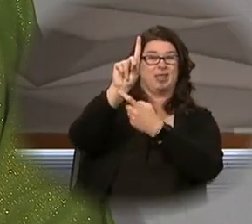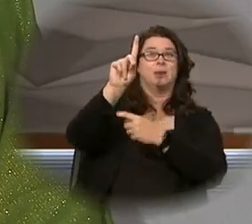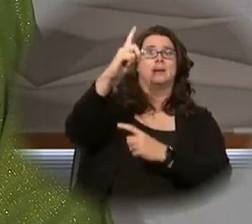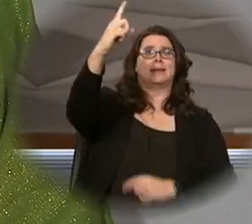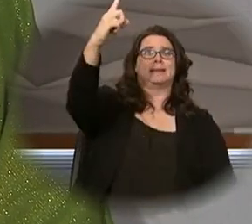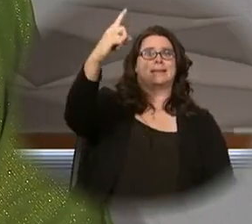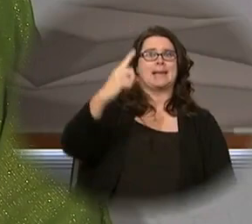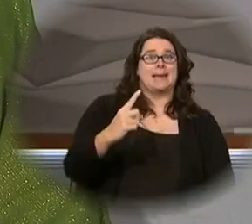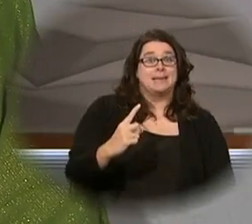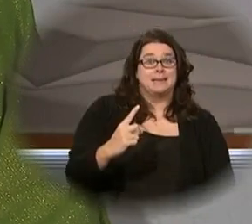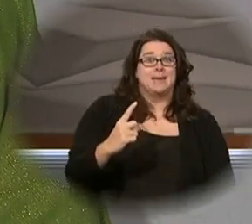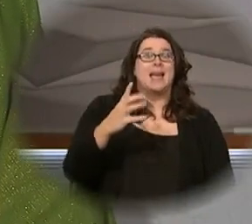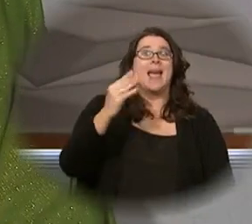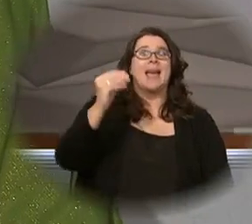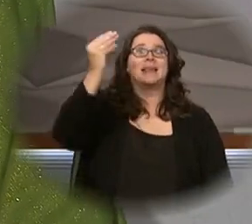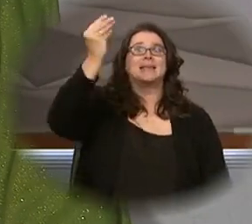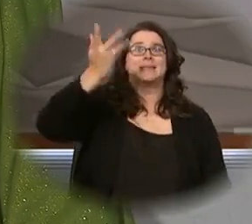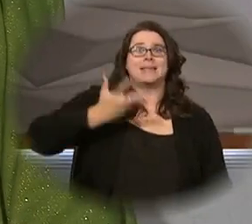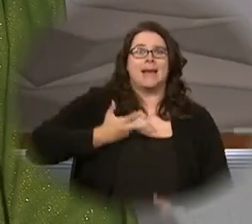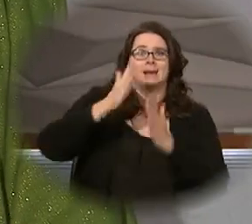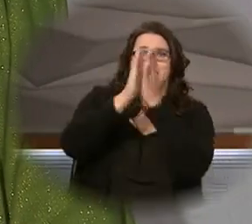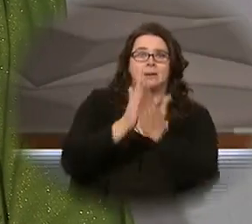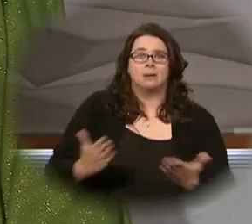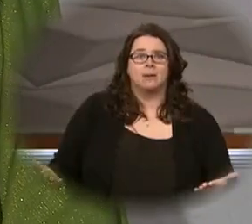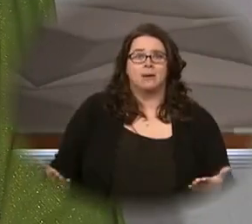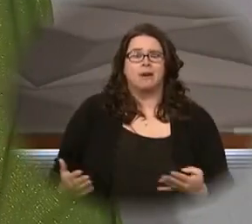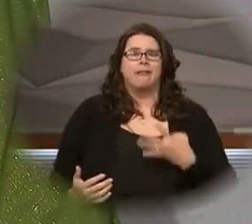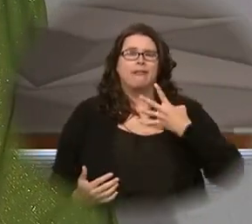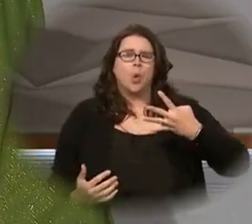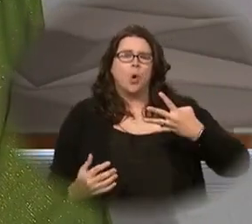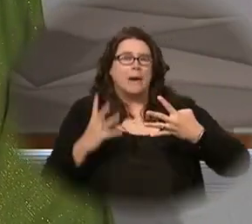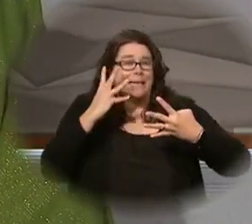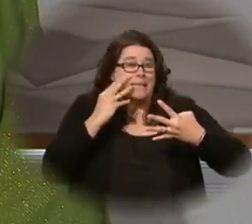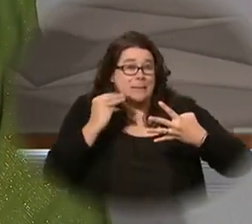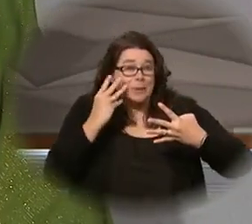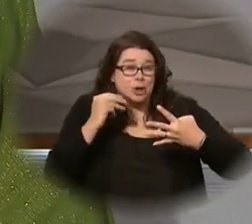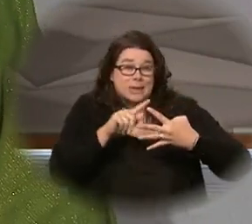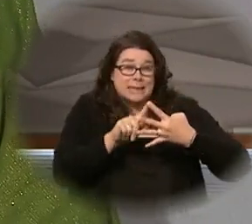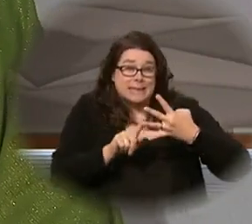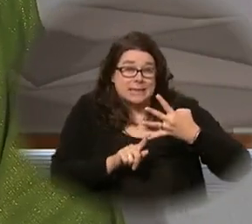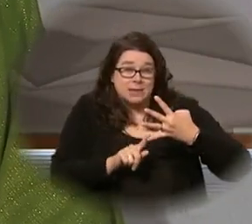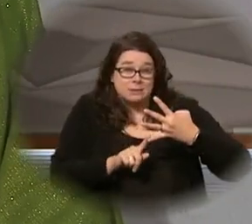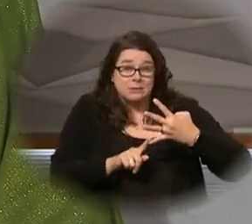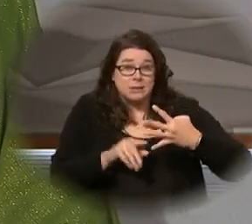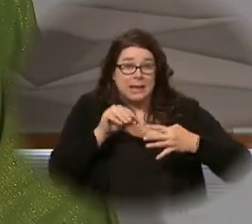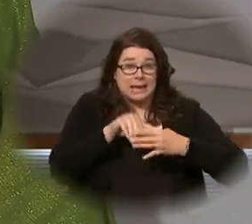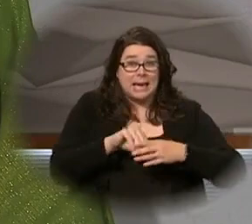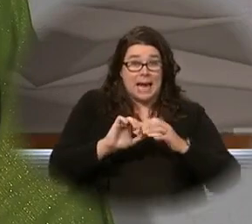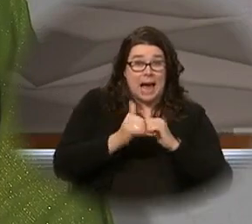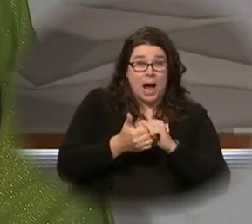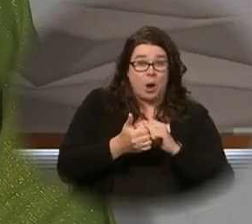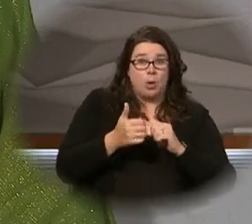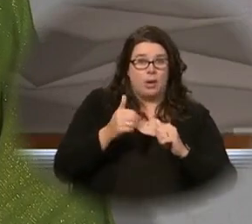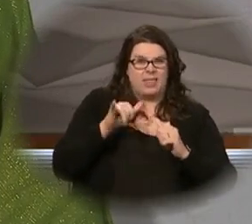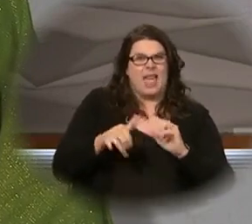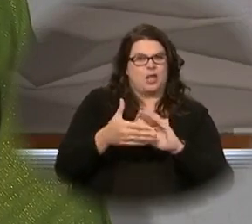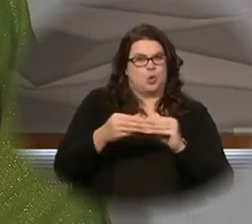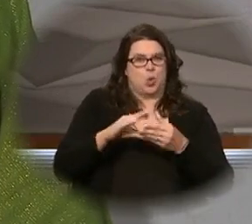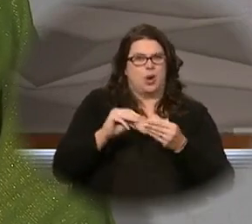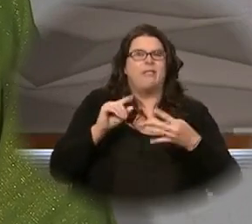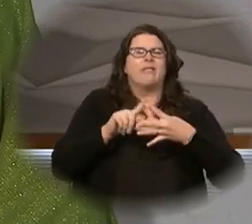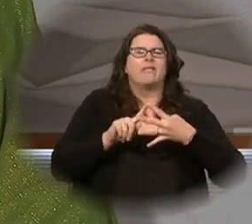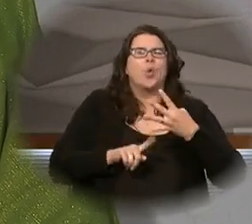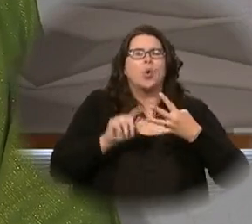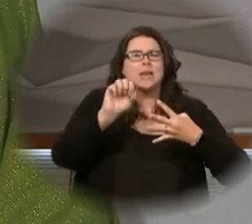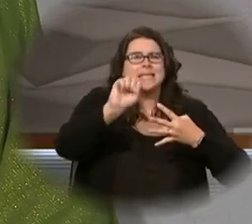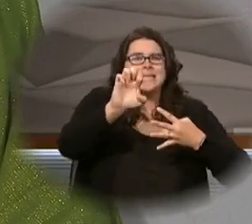how there are four different experiences or instances in that parable that we just